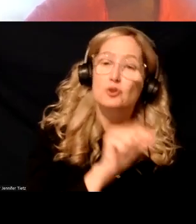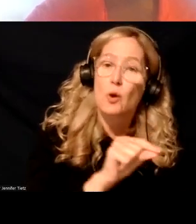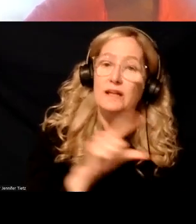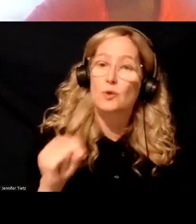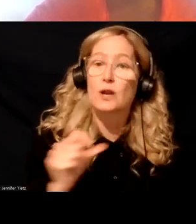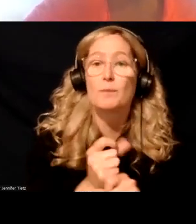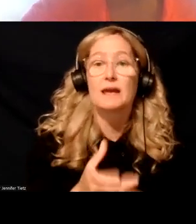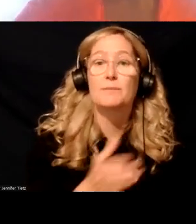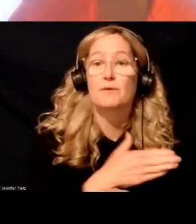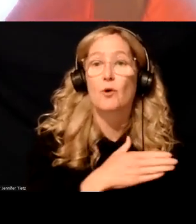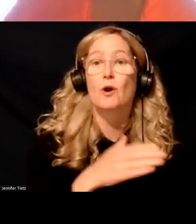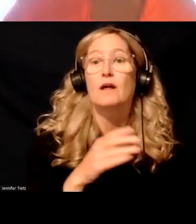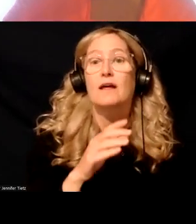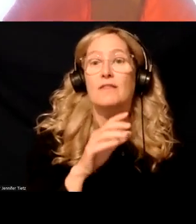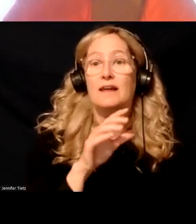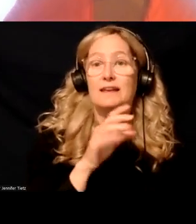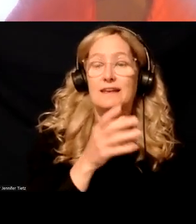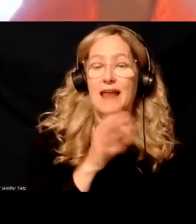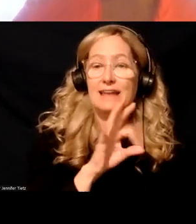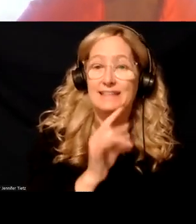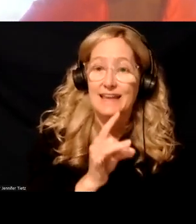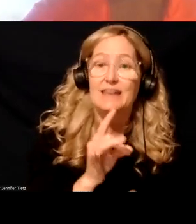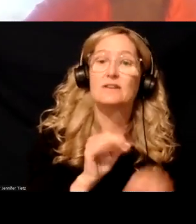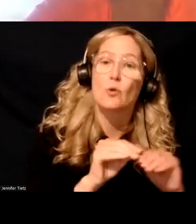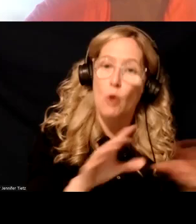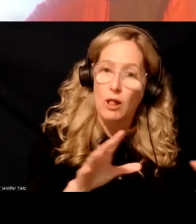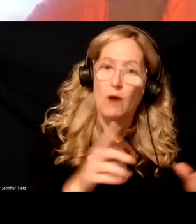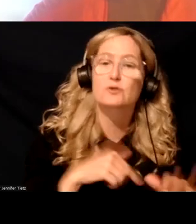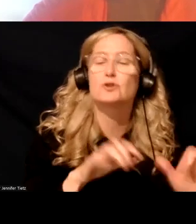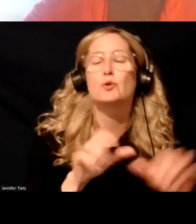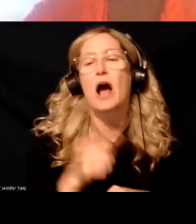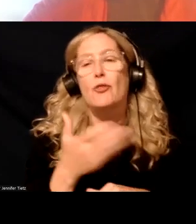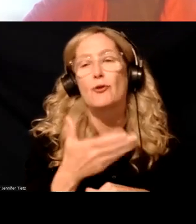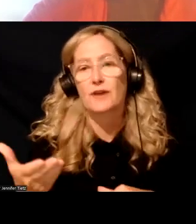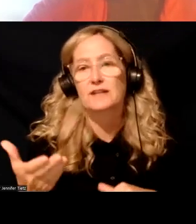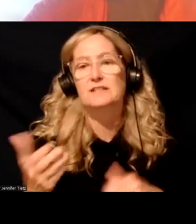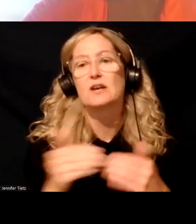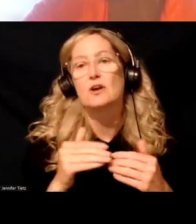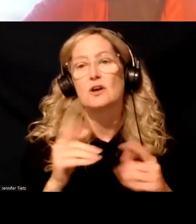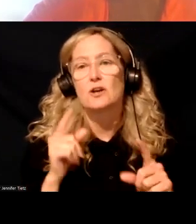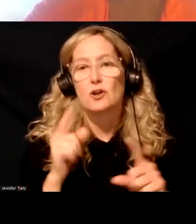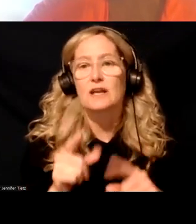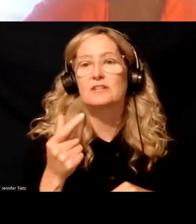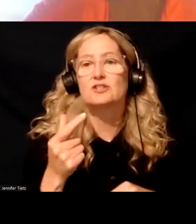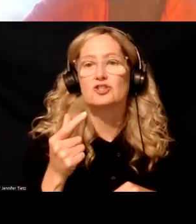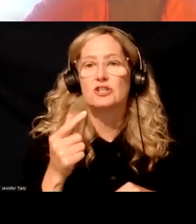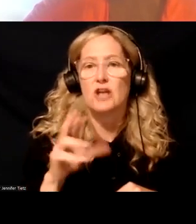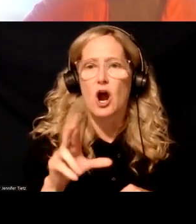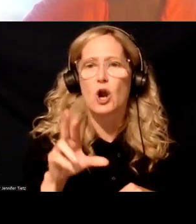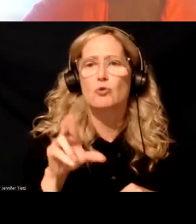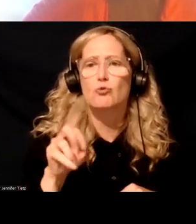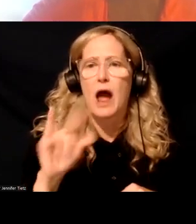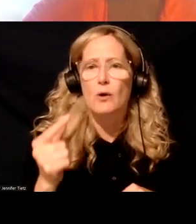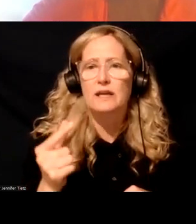prior to the 988 rollout, and there's some other really exciting things that are going on now with, um, moving towards geo routing, et cetera. Um, and so we